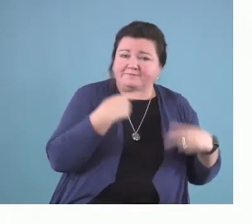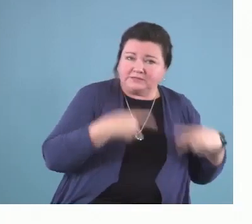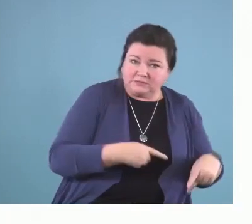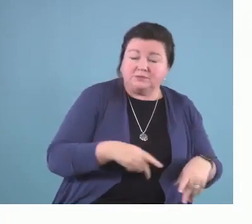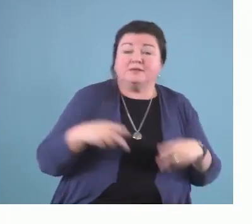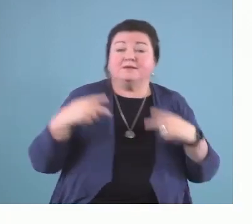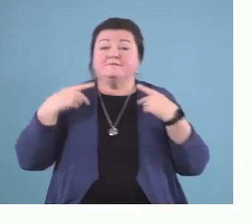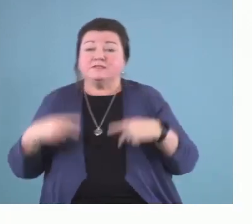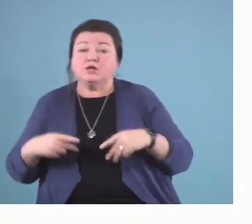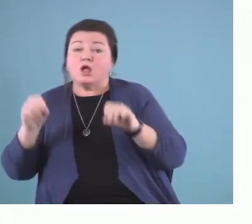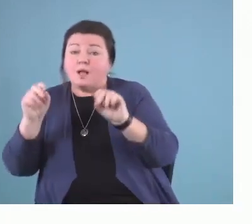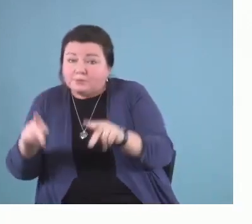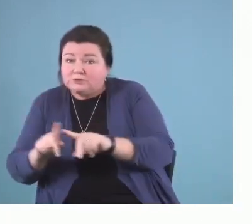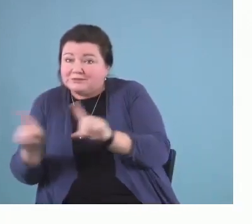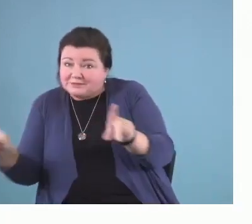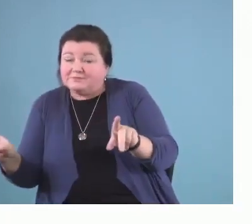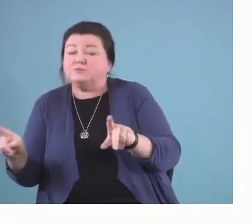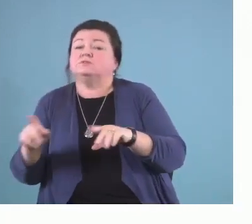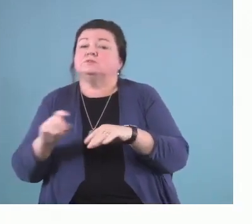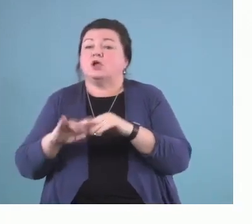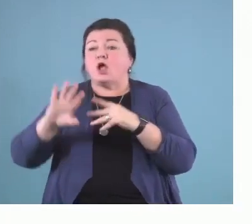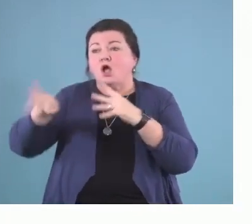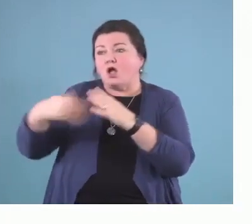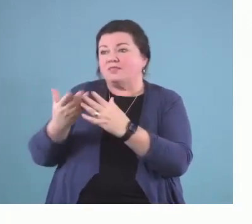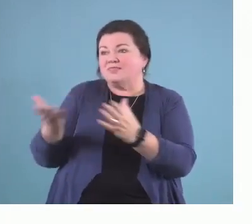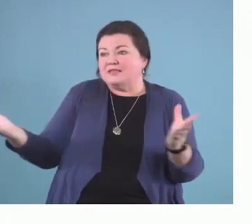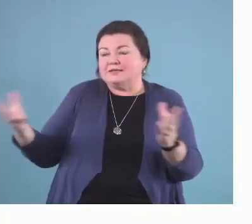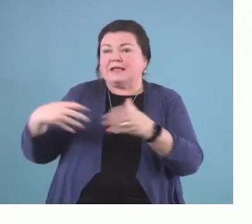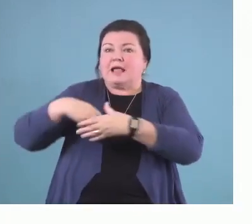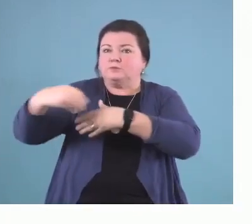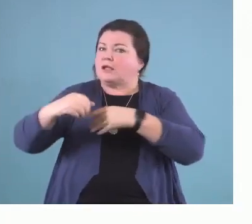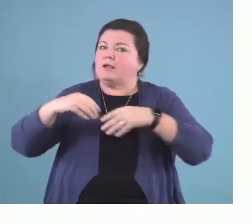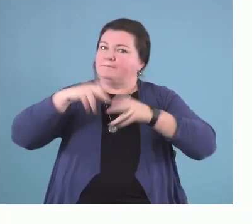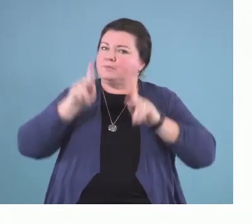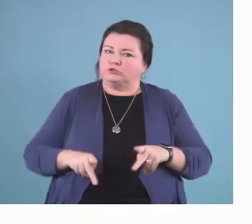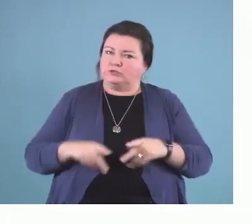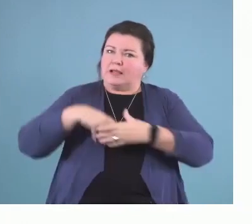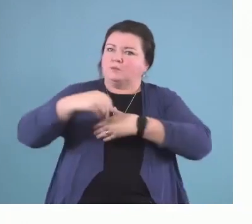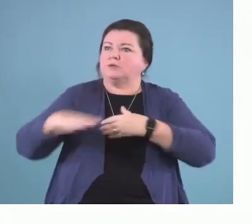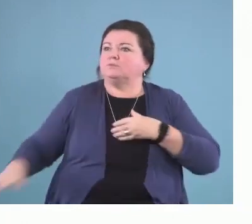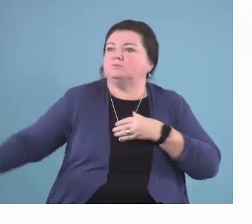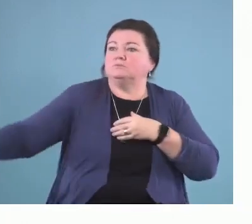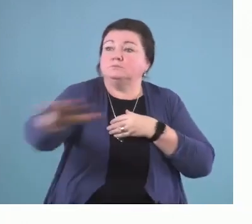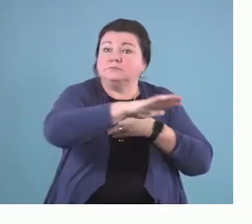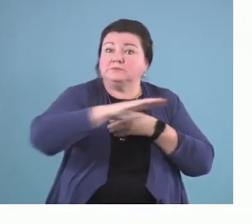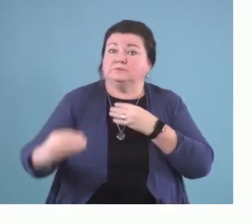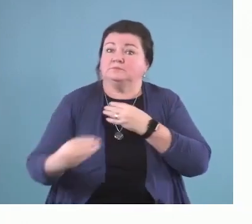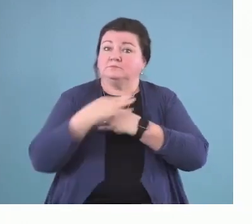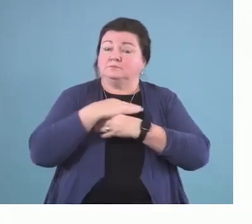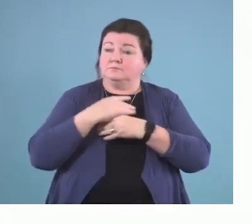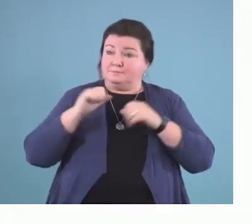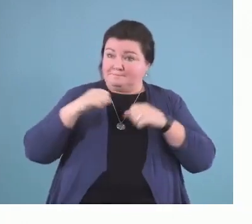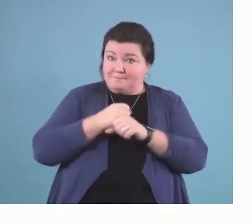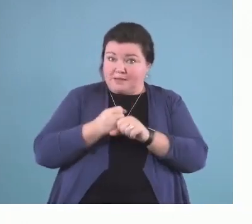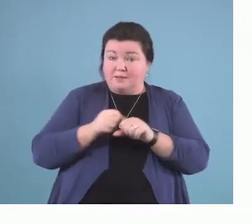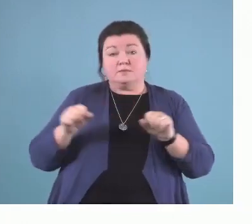are defined as all factors that lie outside the person performing the behavior, and that makes the behavior possible or